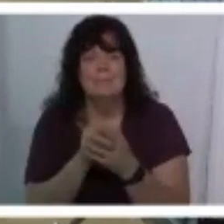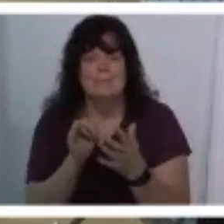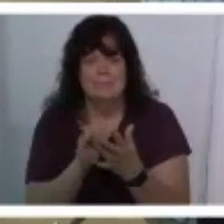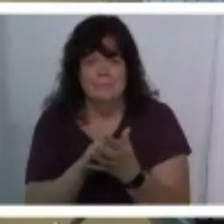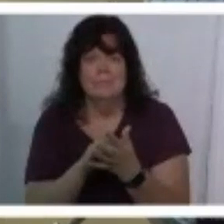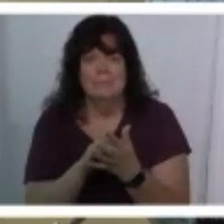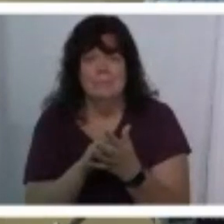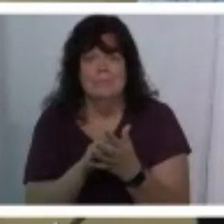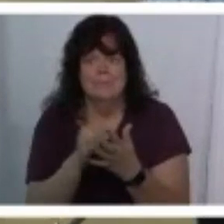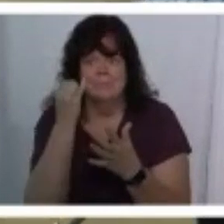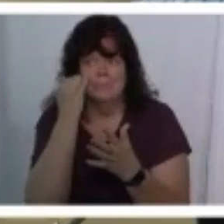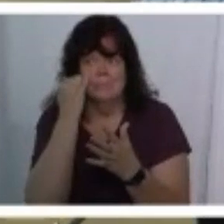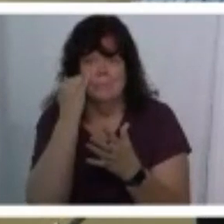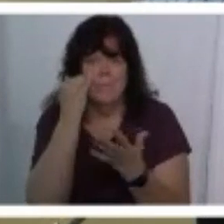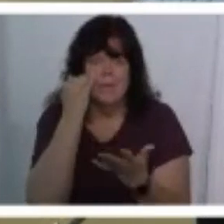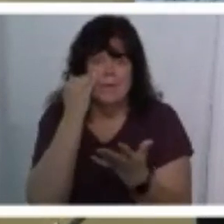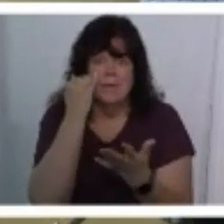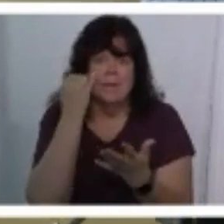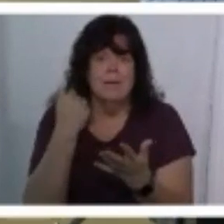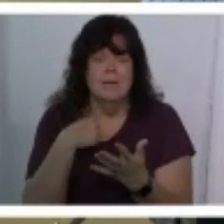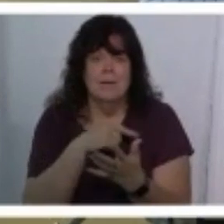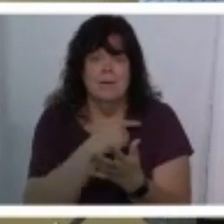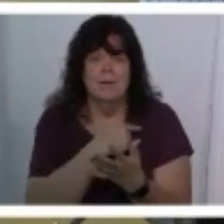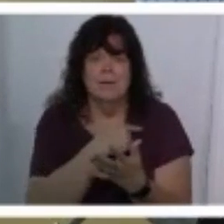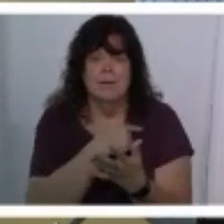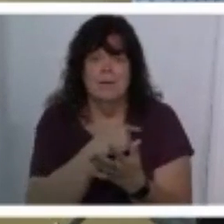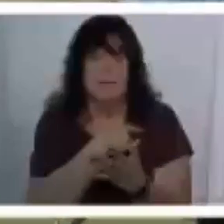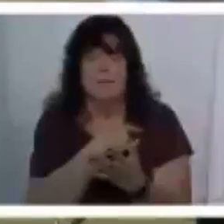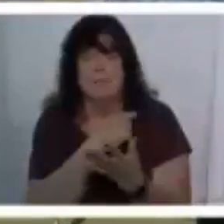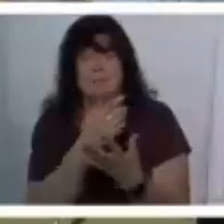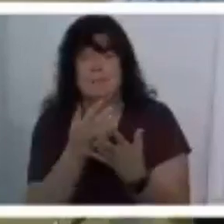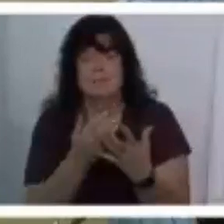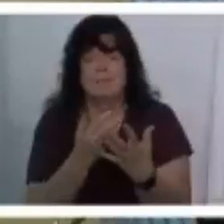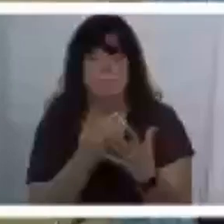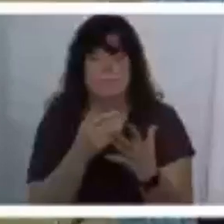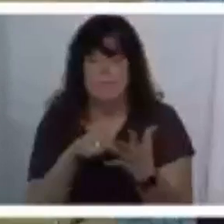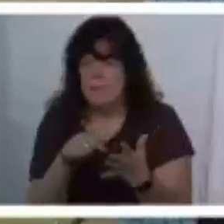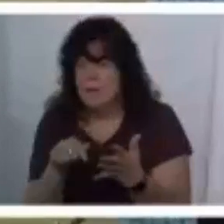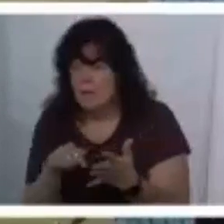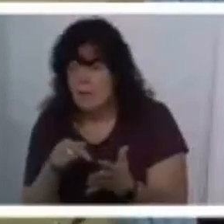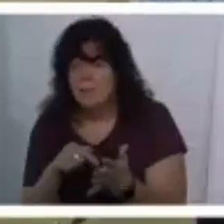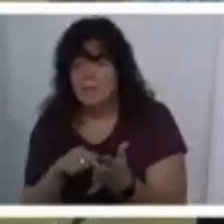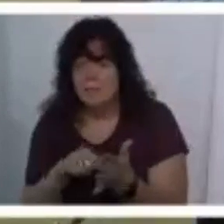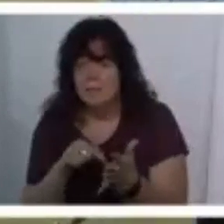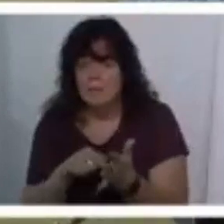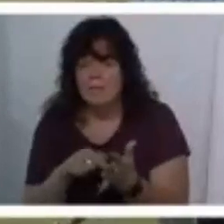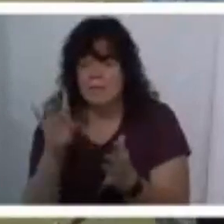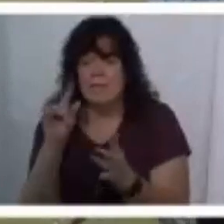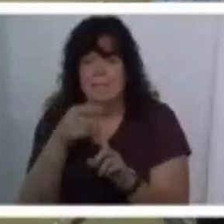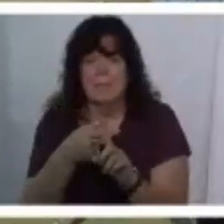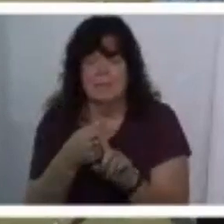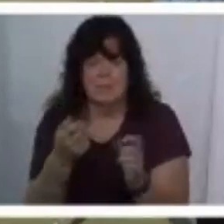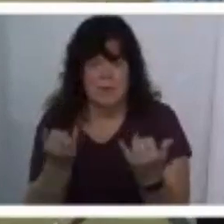that if we're gonna if we're gonna be paying all of our bills 18 months from